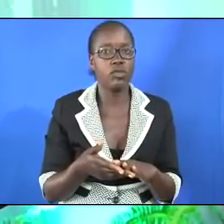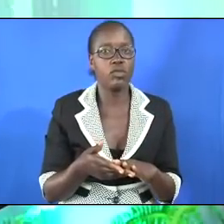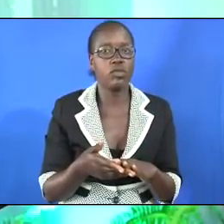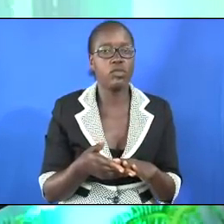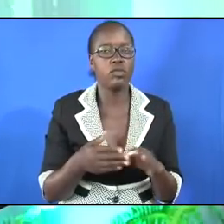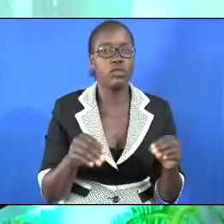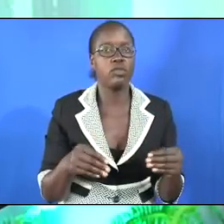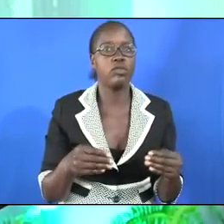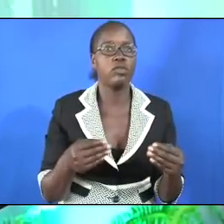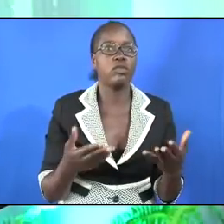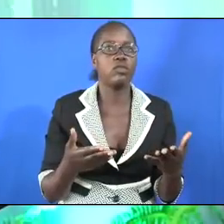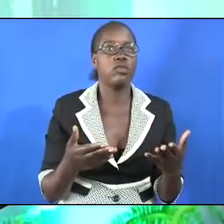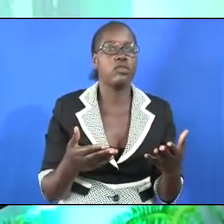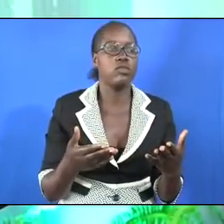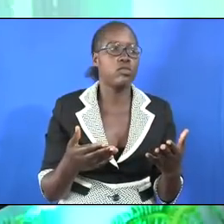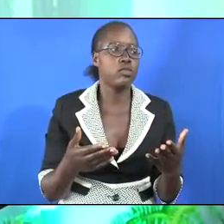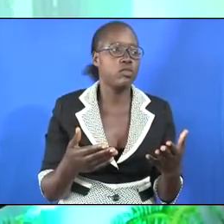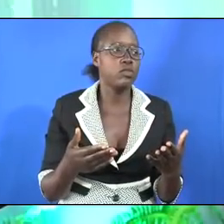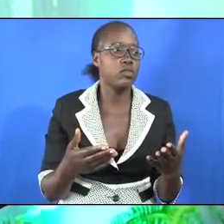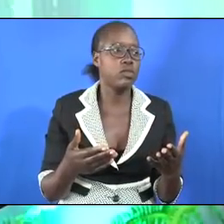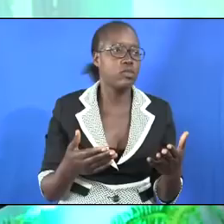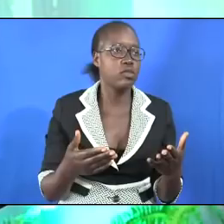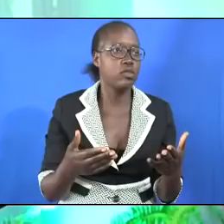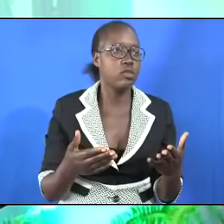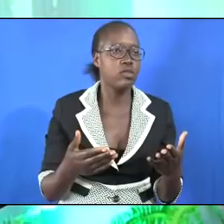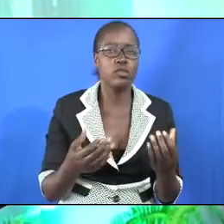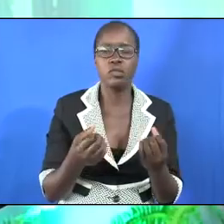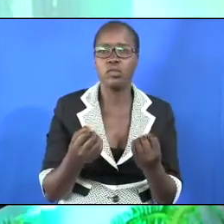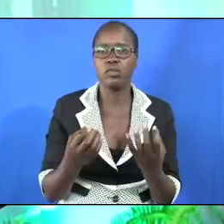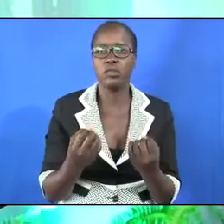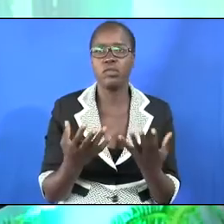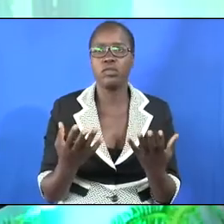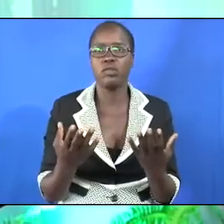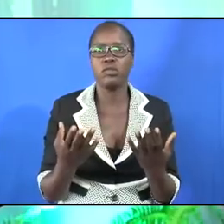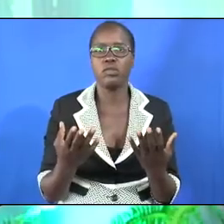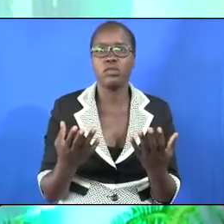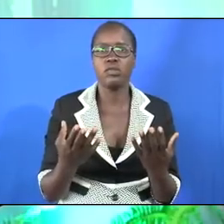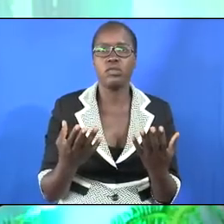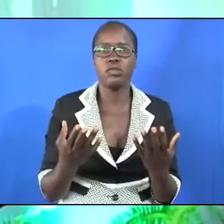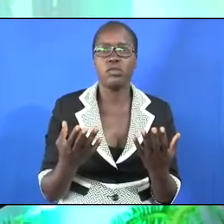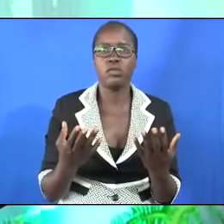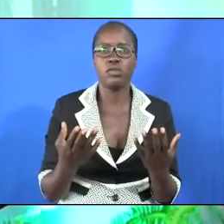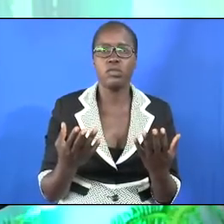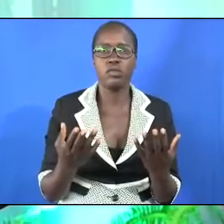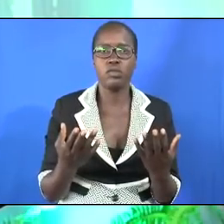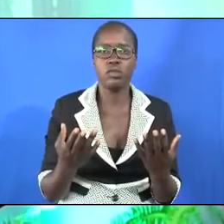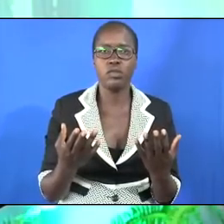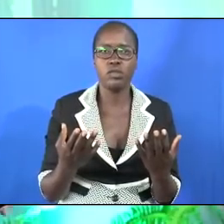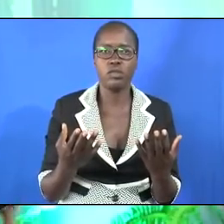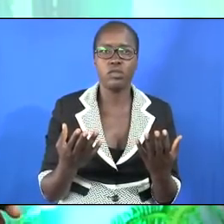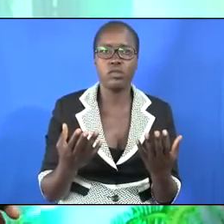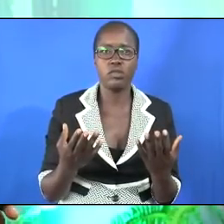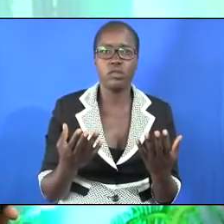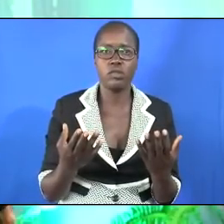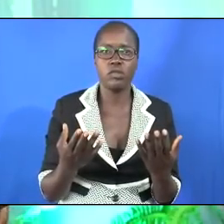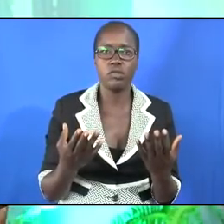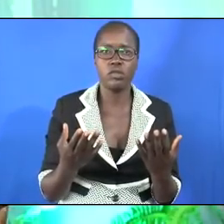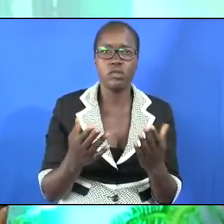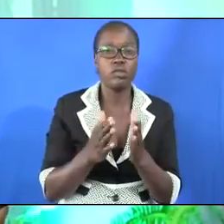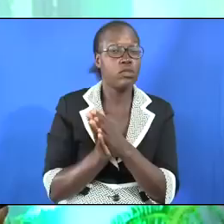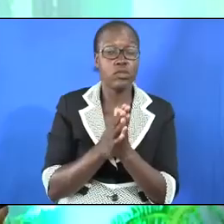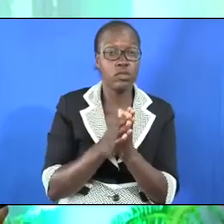offers us an evidence of a raid. There are several evidences in the Bible